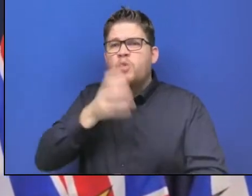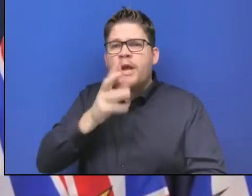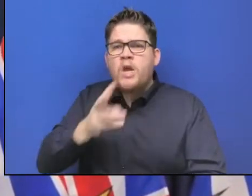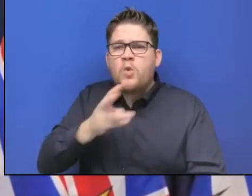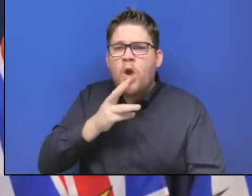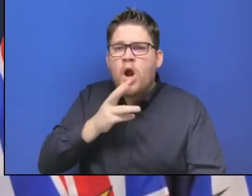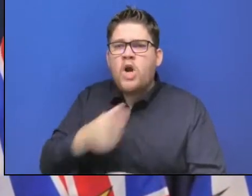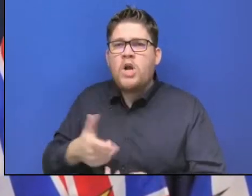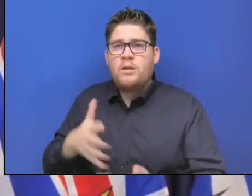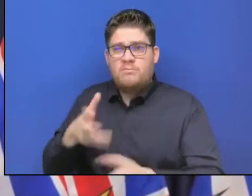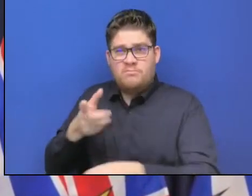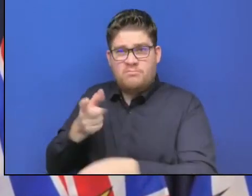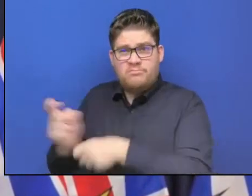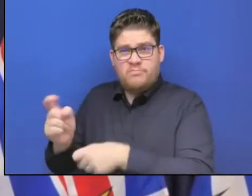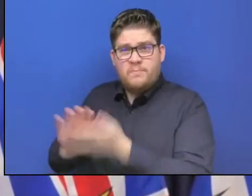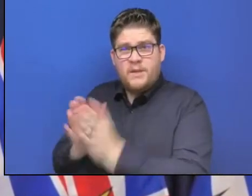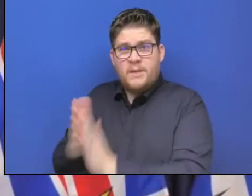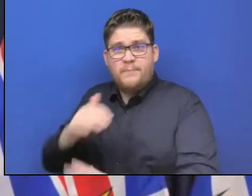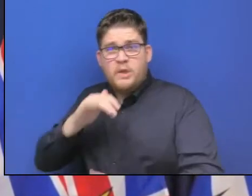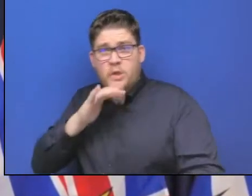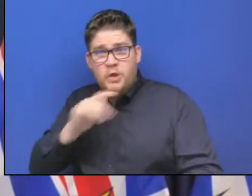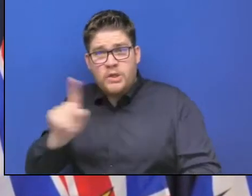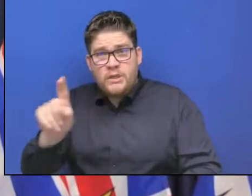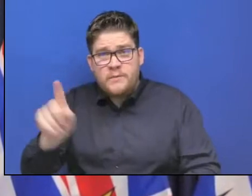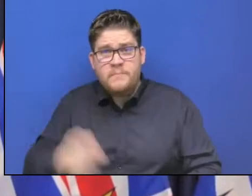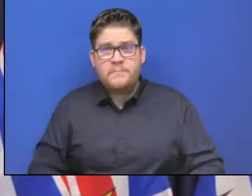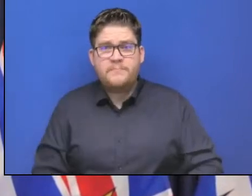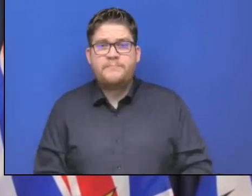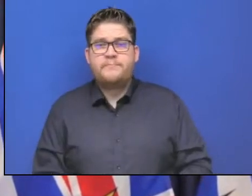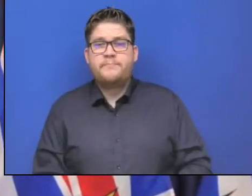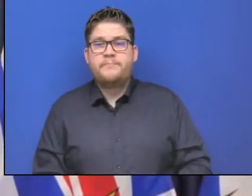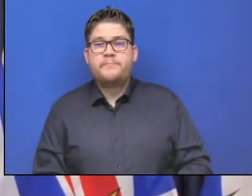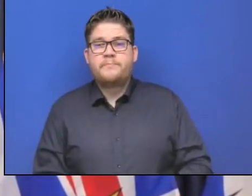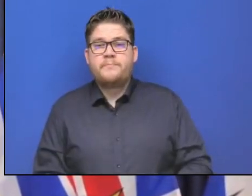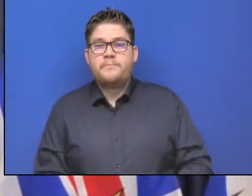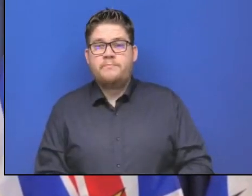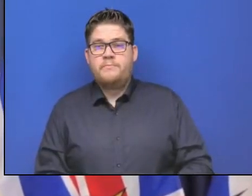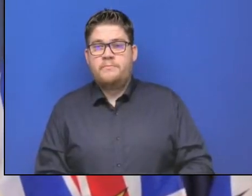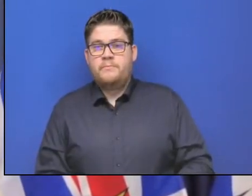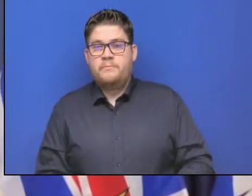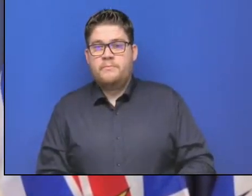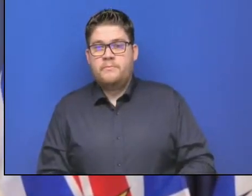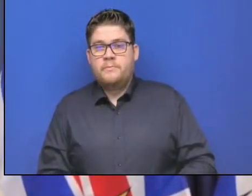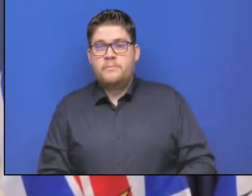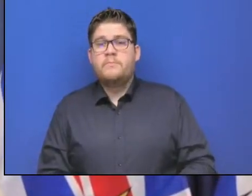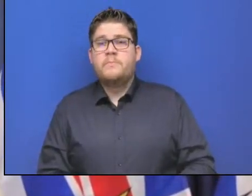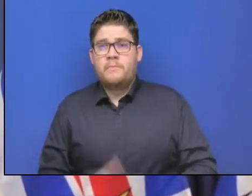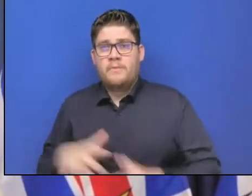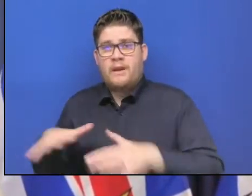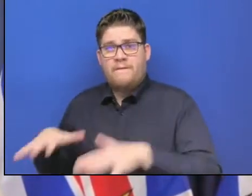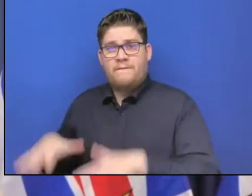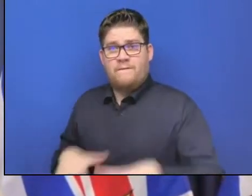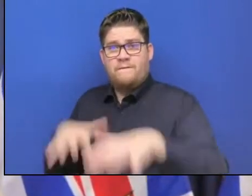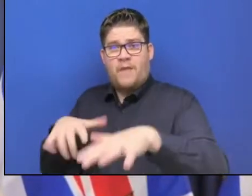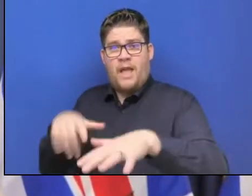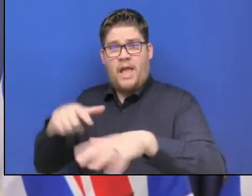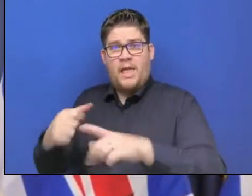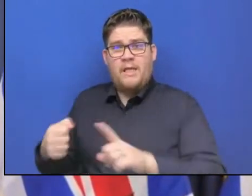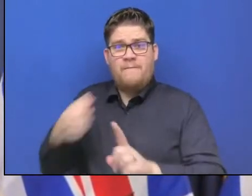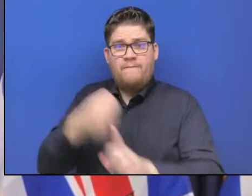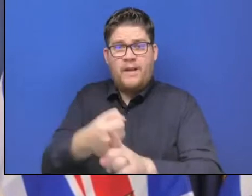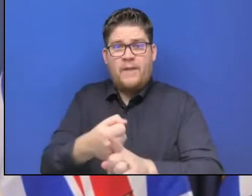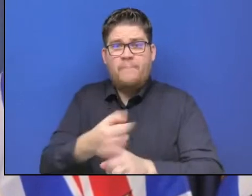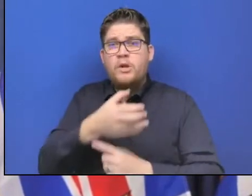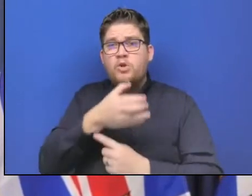for? So there are a number of approaches that are taken when dealing with drinking water in the flood impacted areas. First off, many municipalities